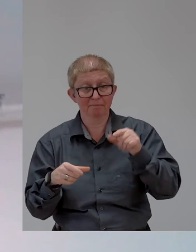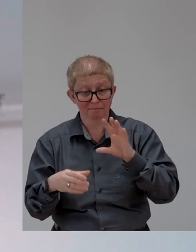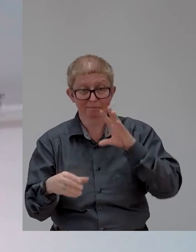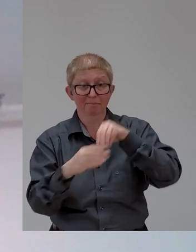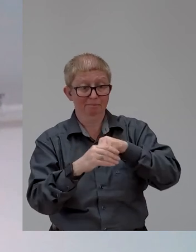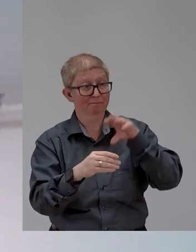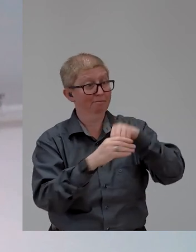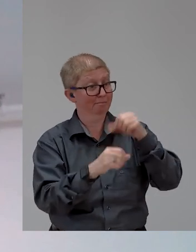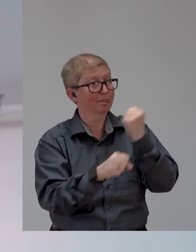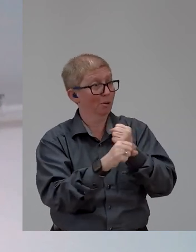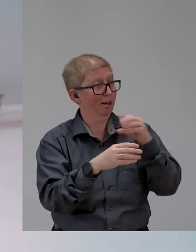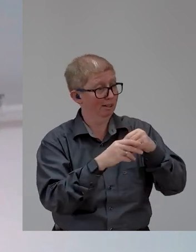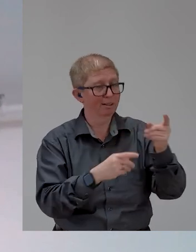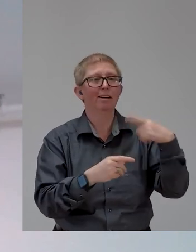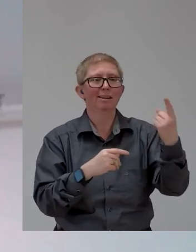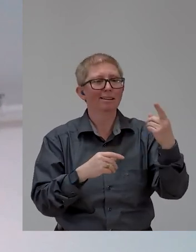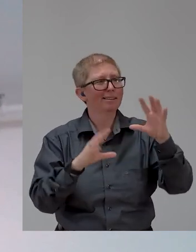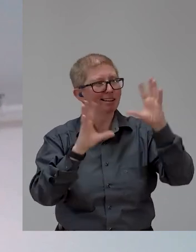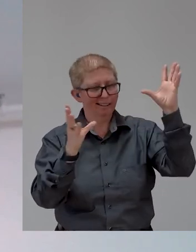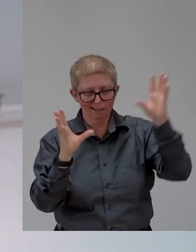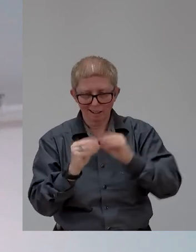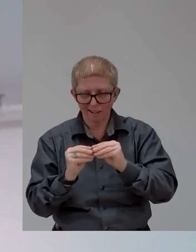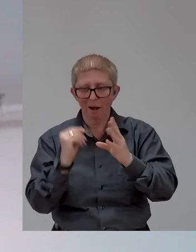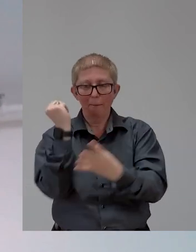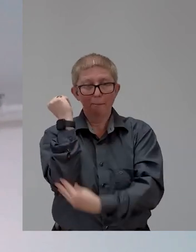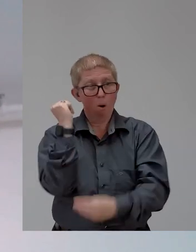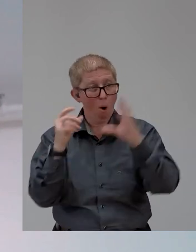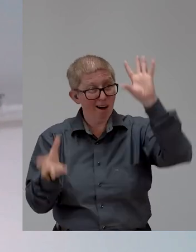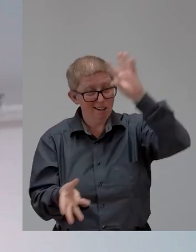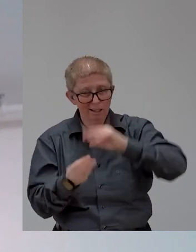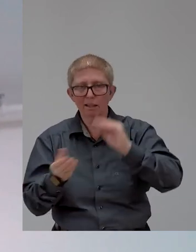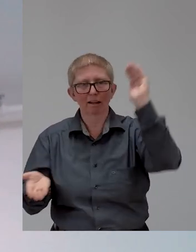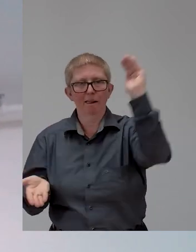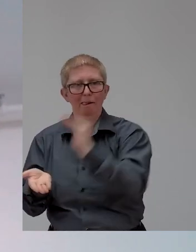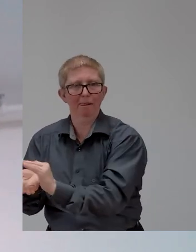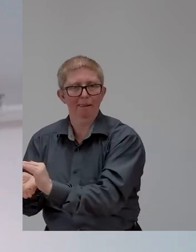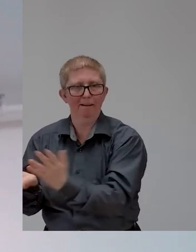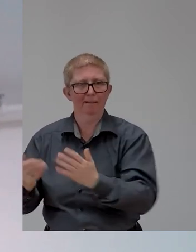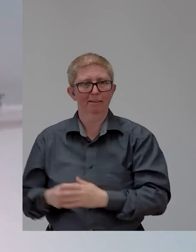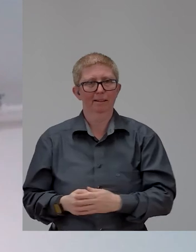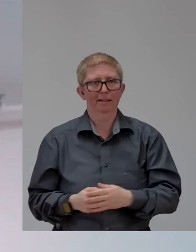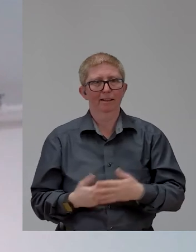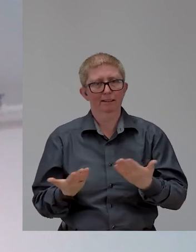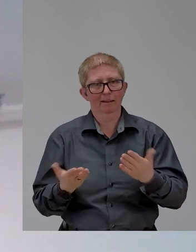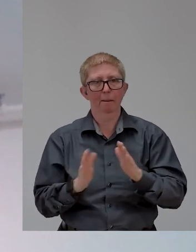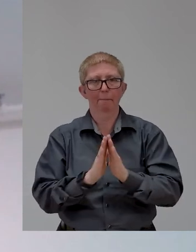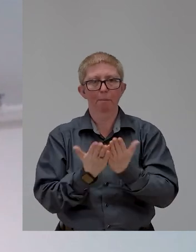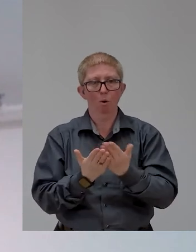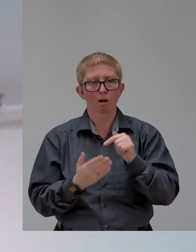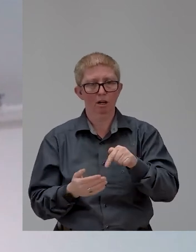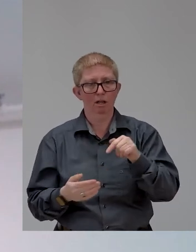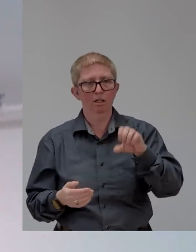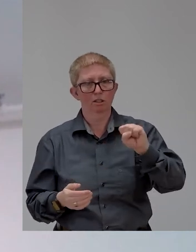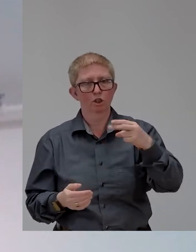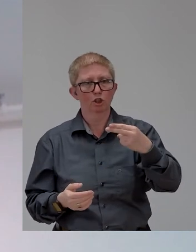Award, has been doing marvelous work in sharing books and information across the world. And this accesses